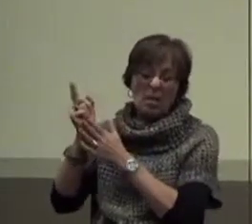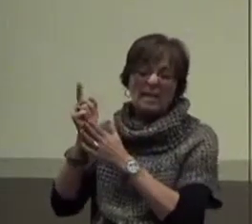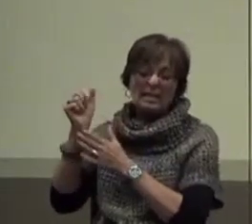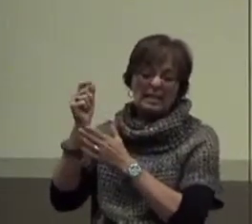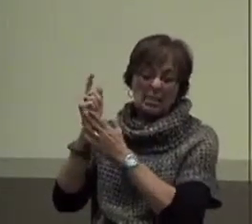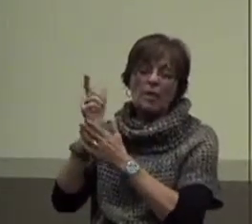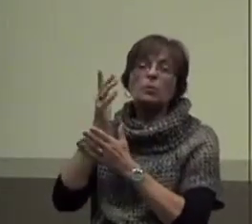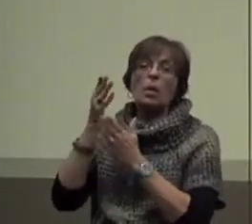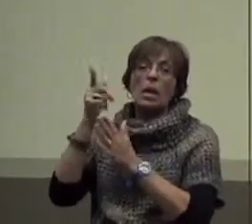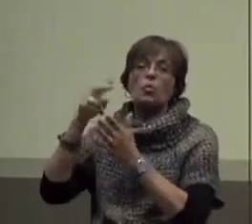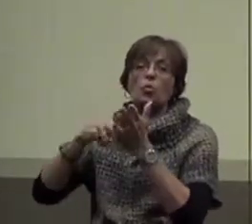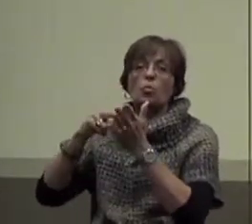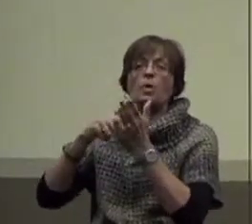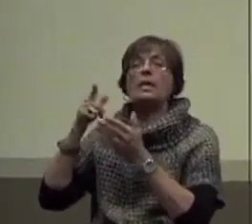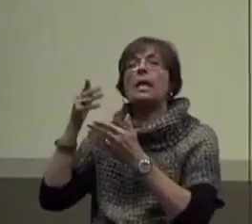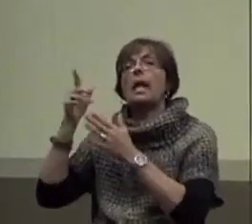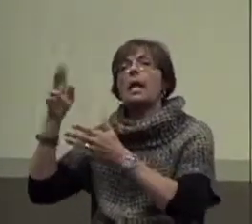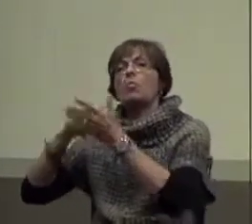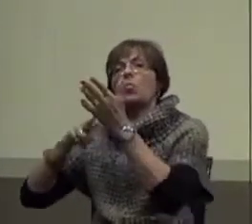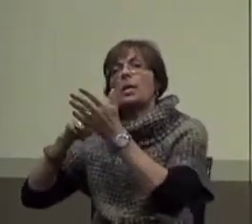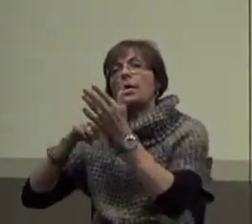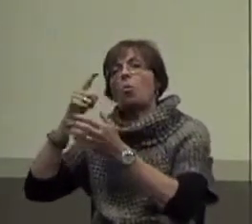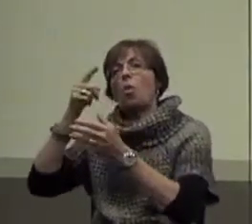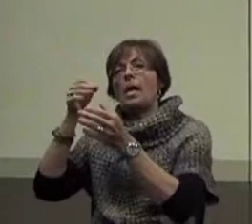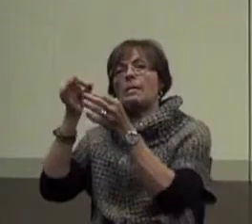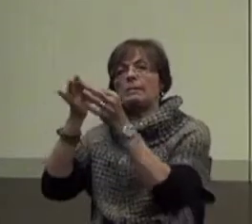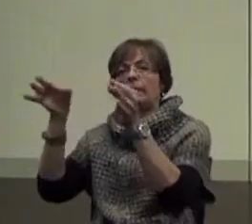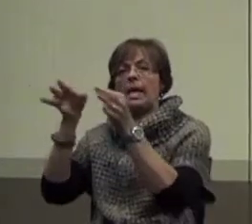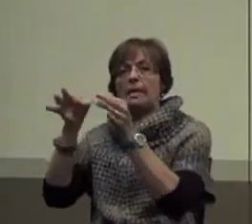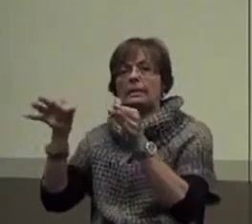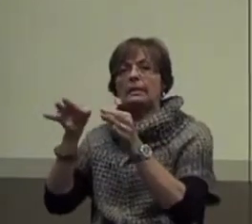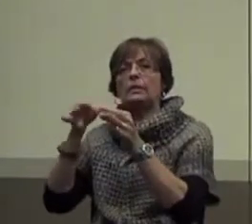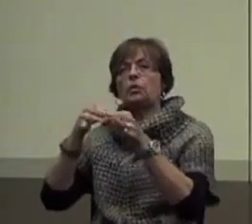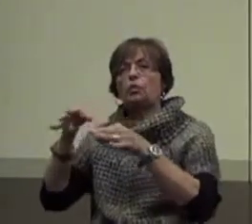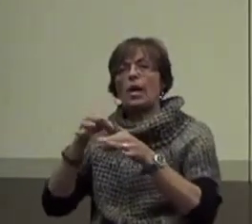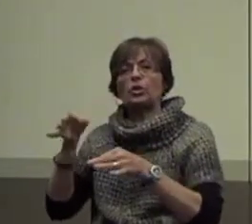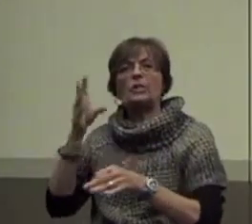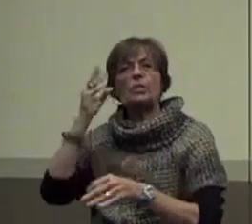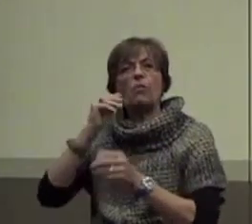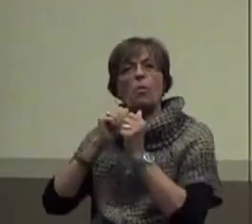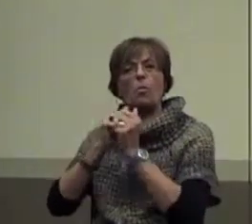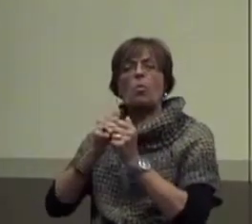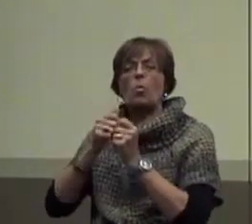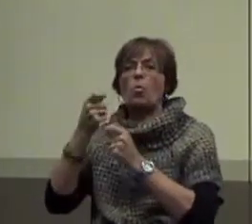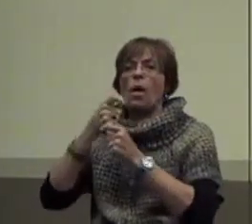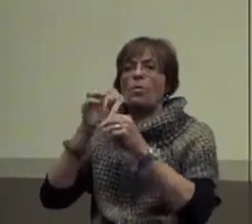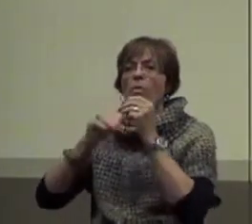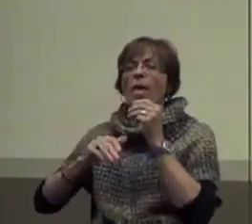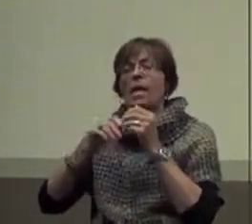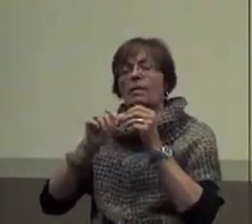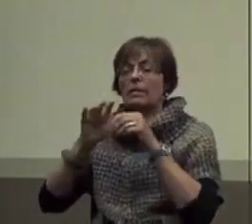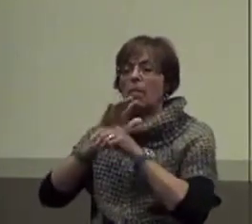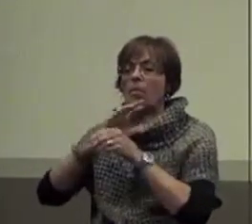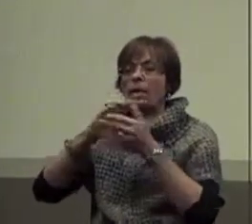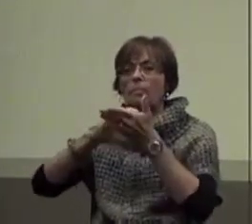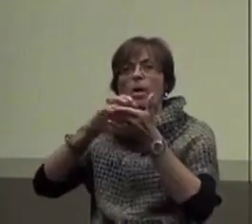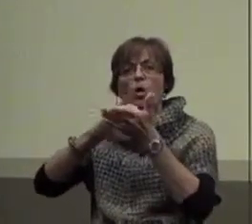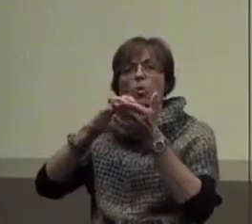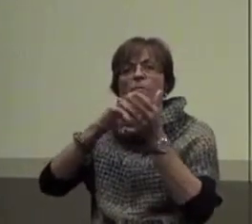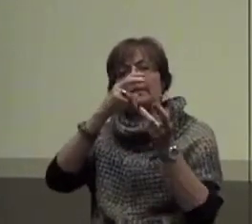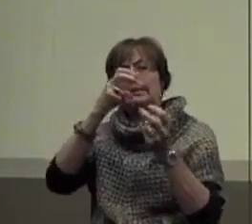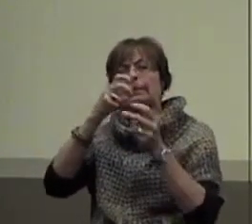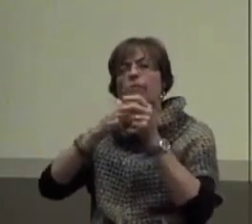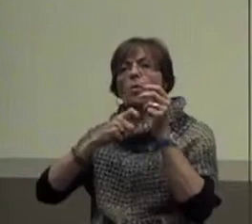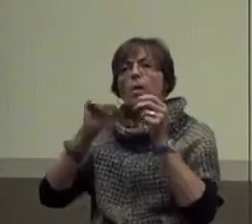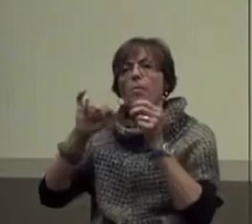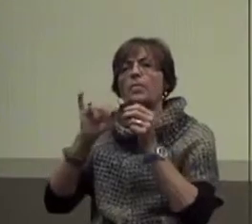whatever. Let the student read one sentence directions they're familiar with instead of entire paragraphs from the text. So you